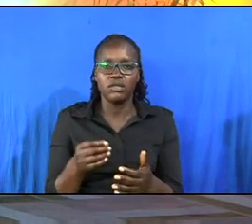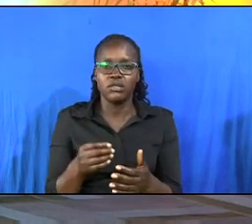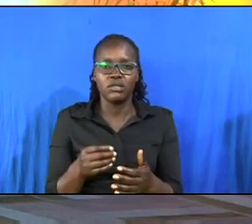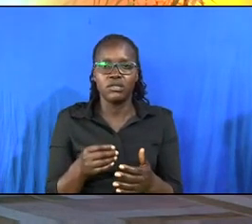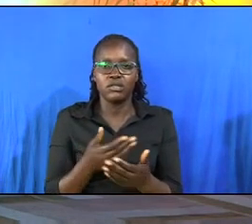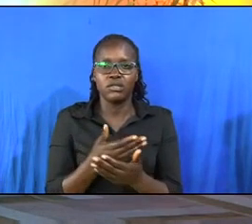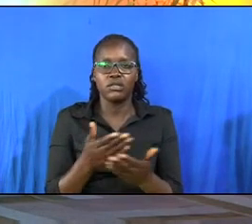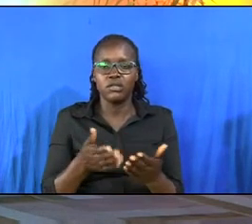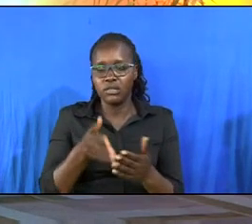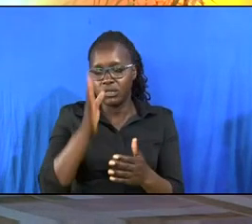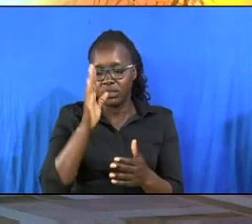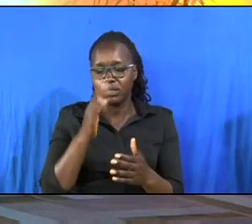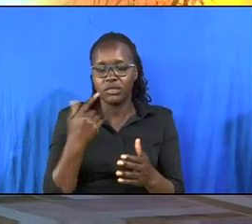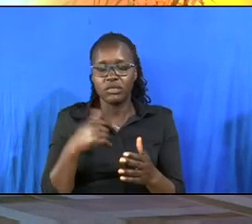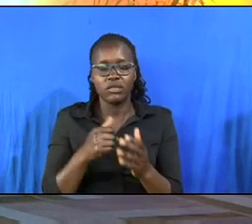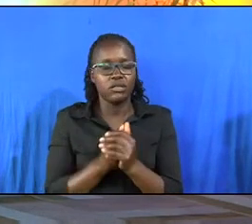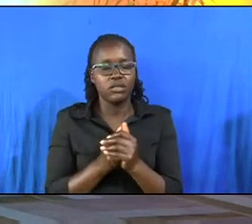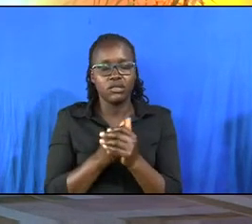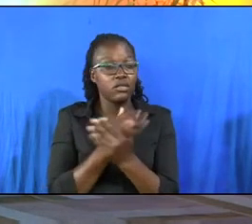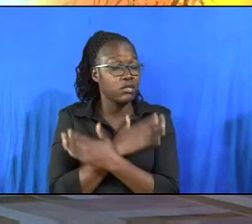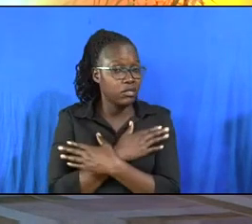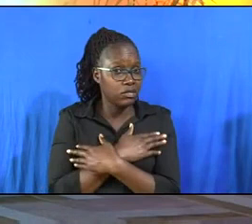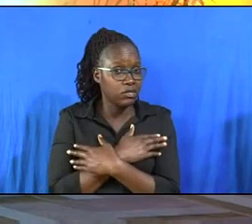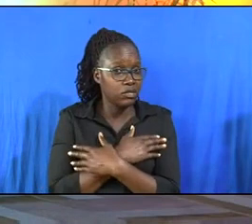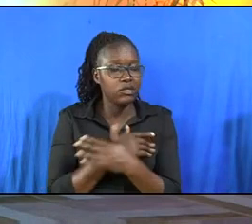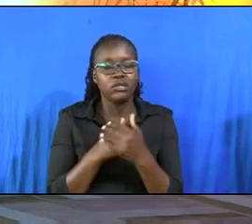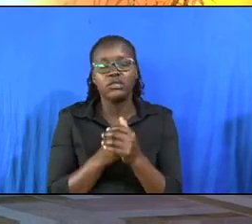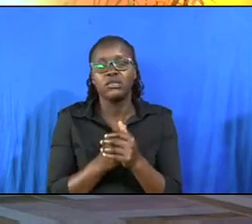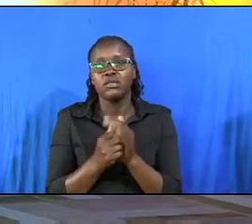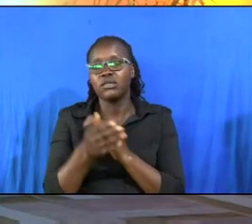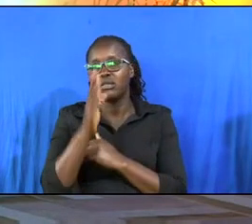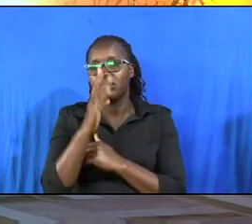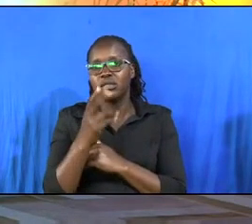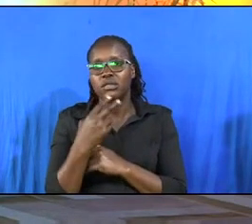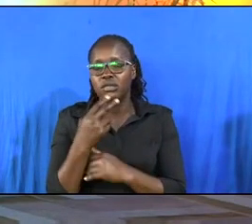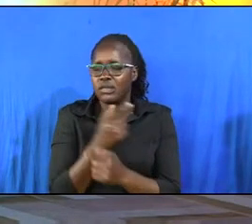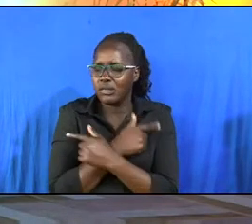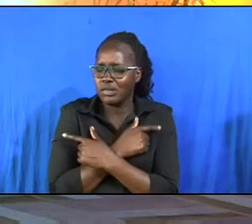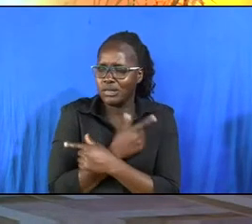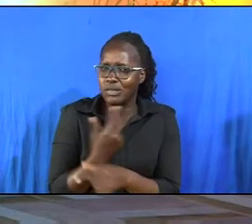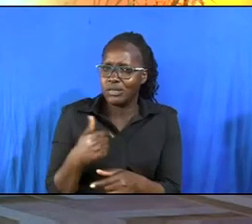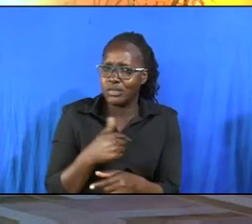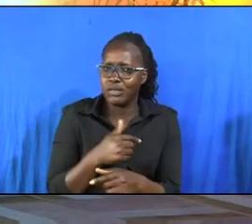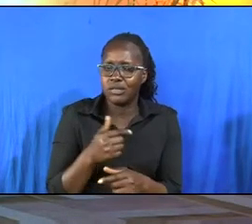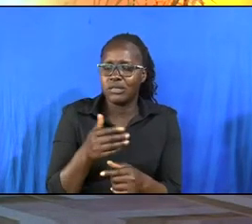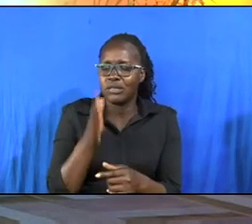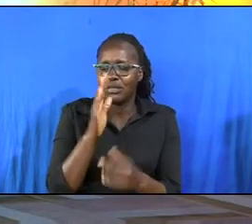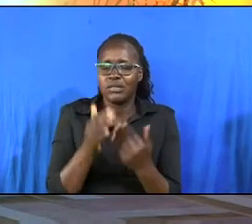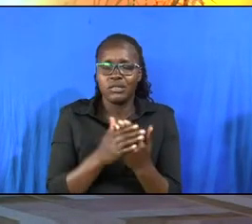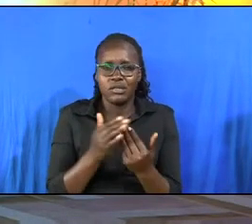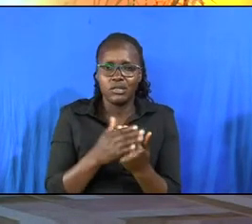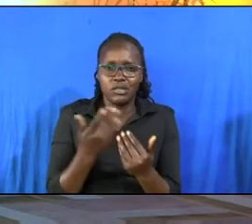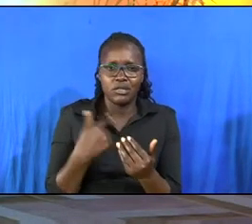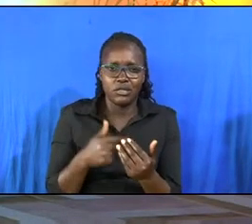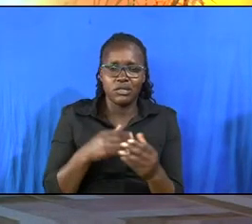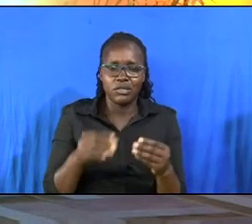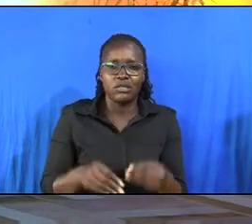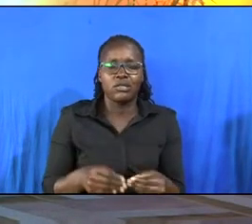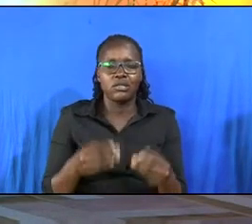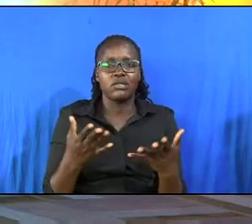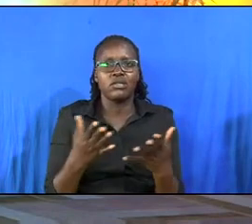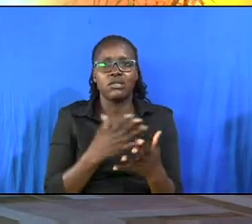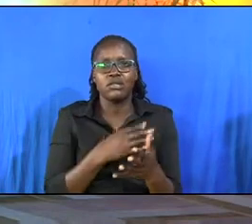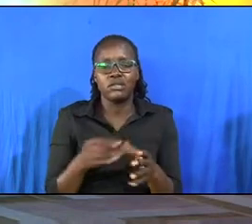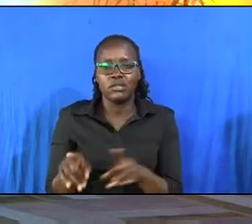This is the God we worship, friends. We are worshiping a God who loves us, a God who cares, a God who provides